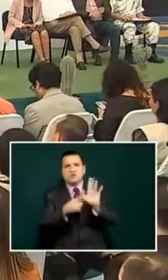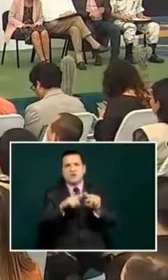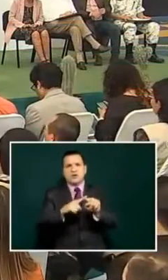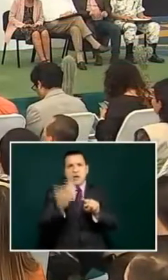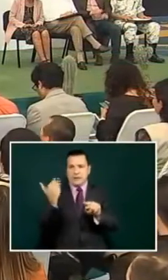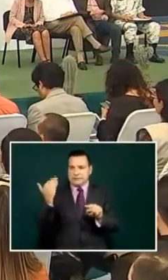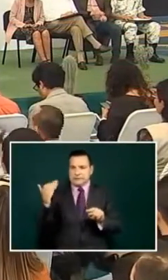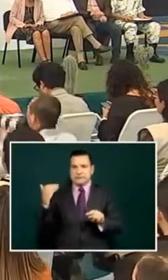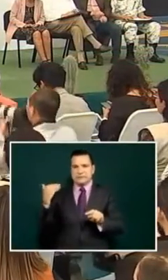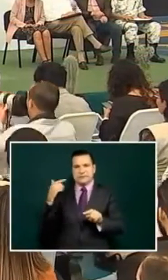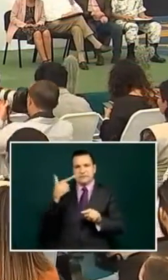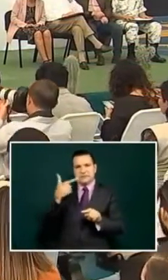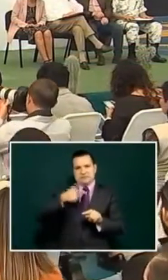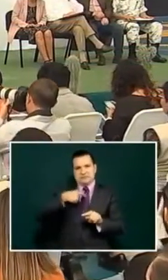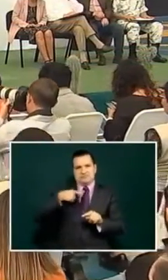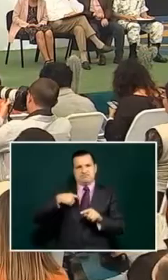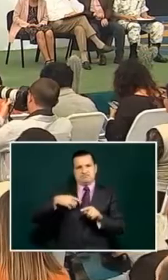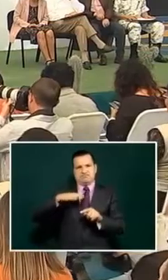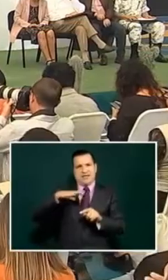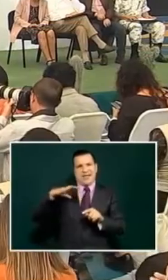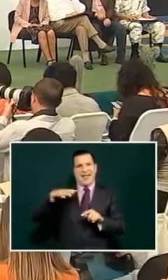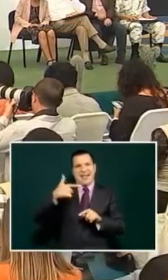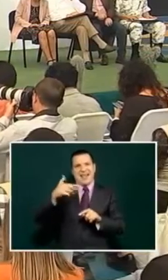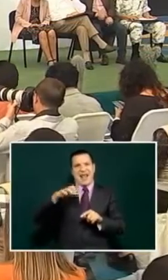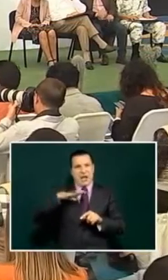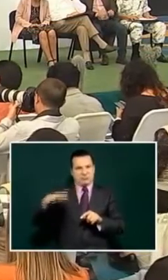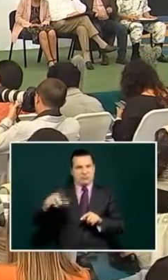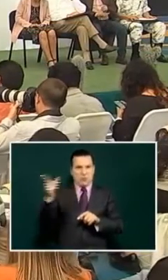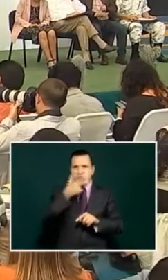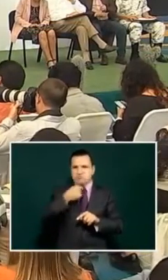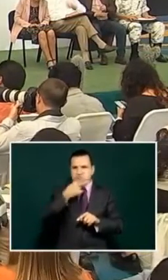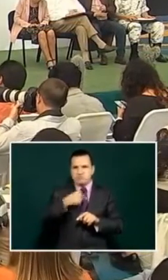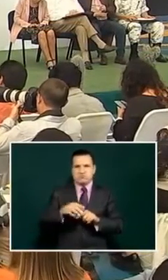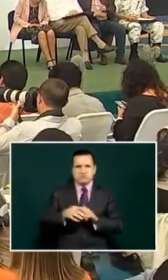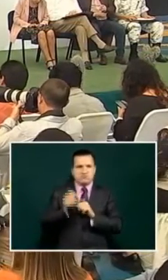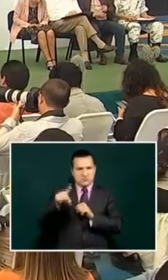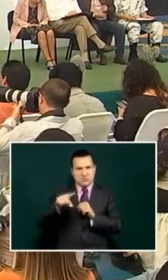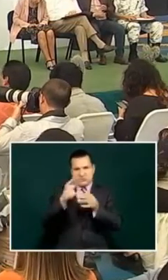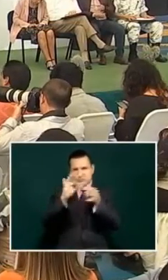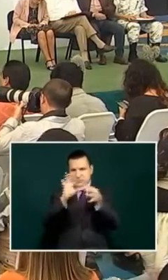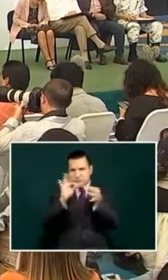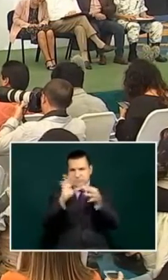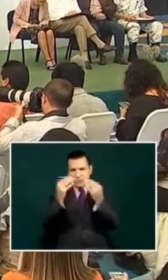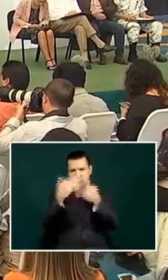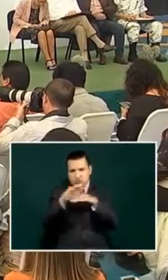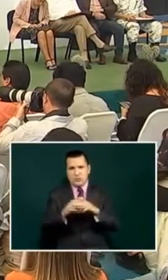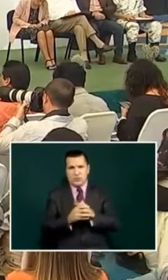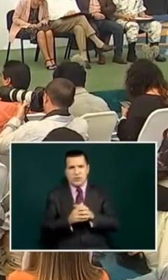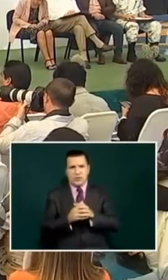the general informed as to the number of incidences of crime